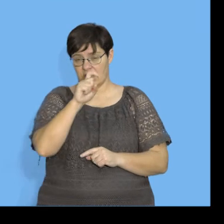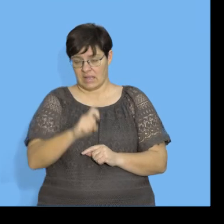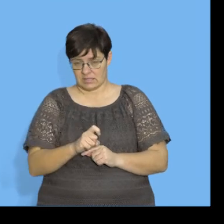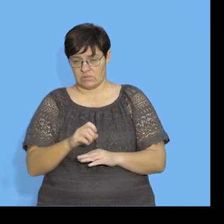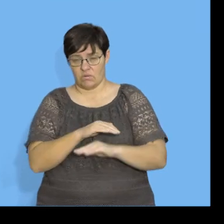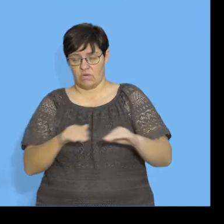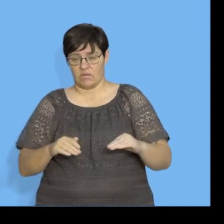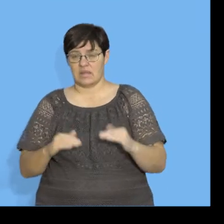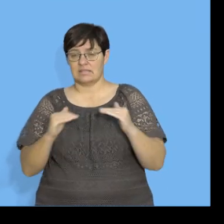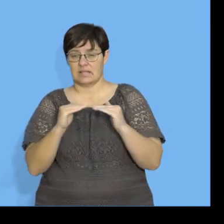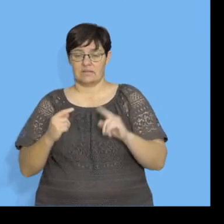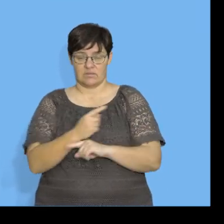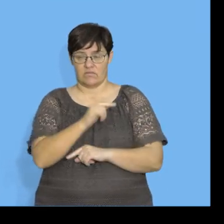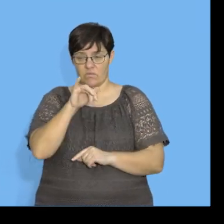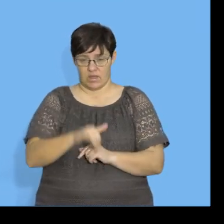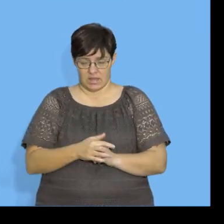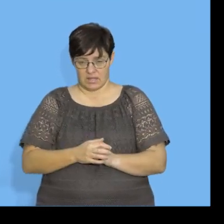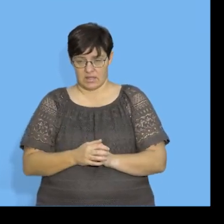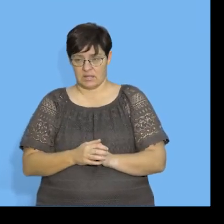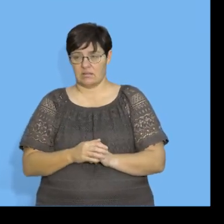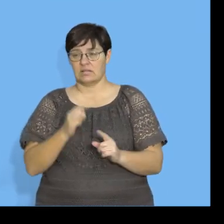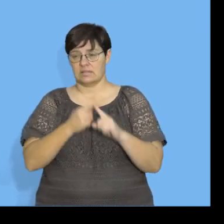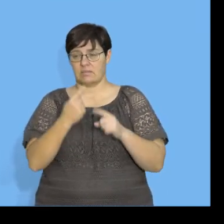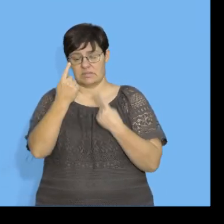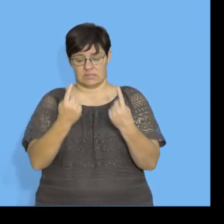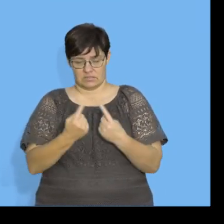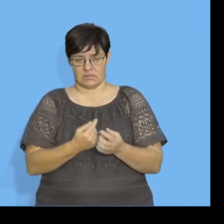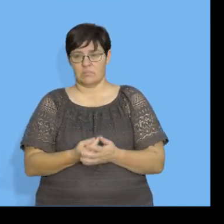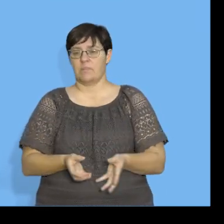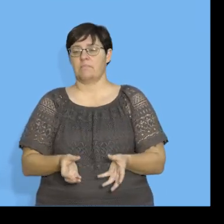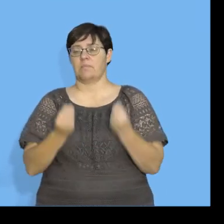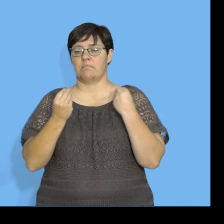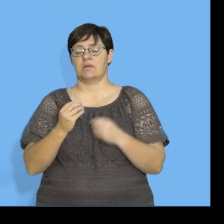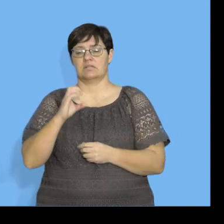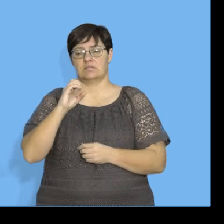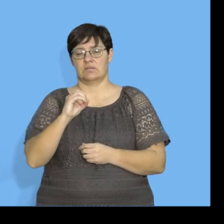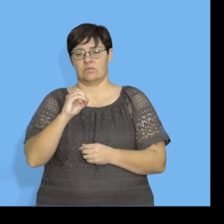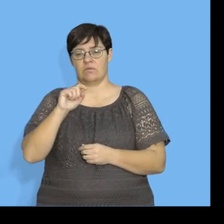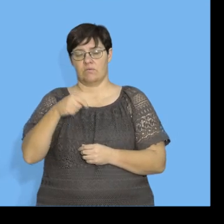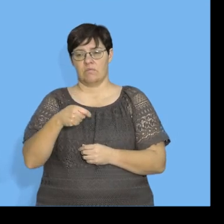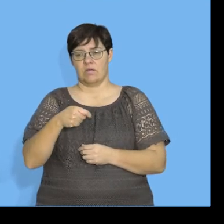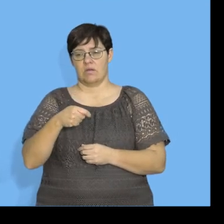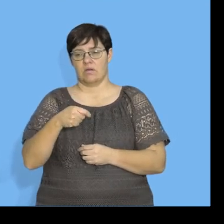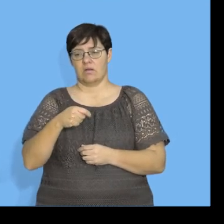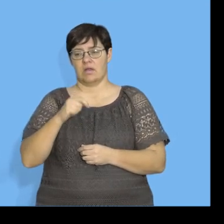x over the standard deviation for y. And we multiply the 2. That's what we get, which is 0